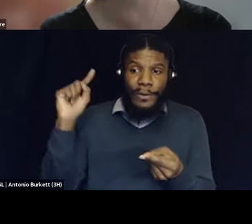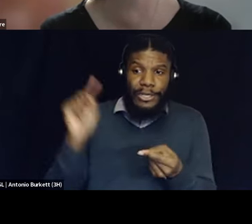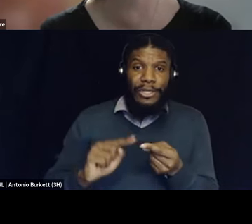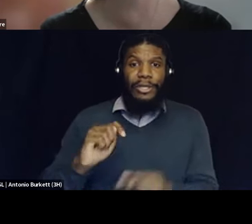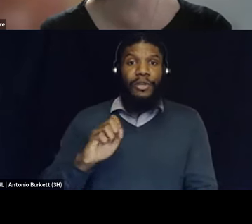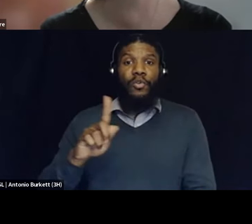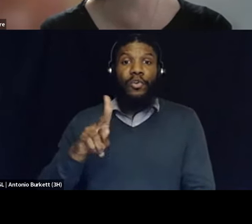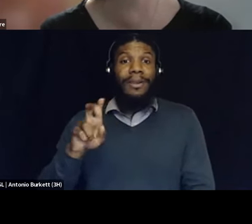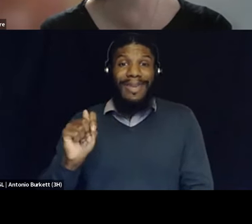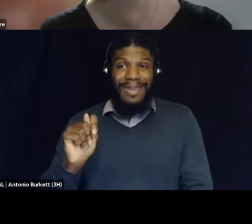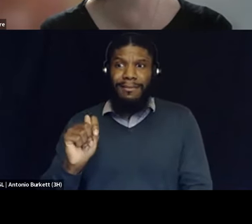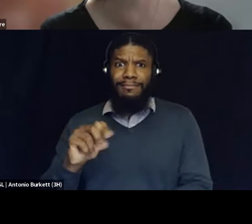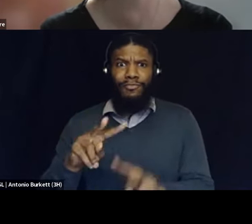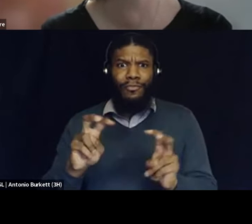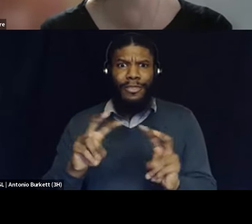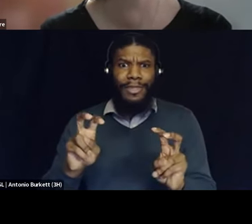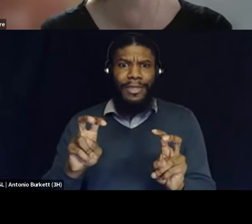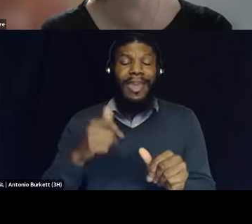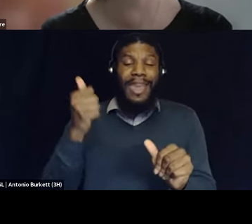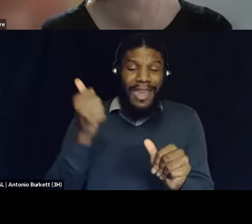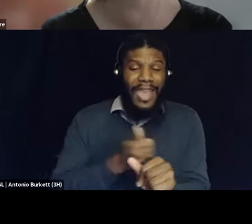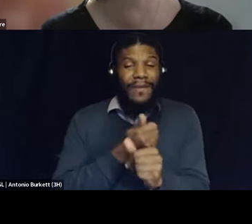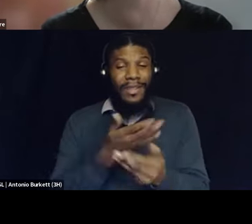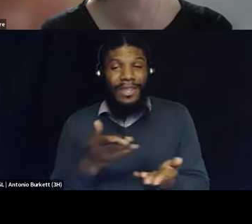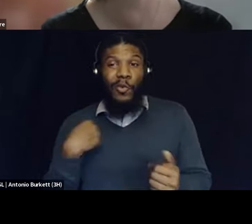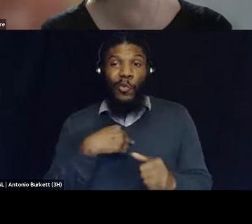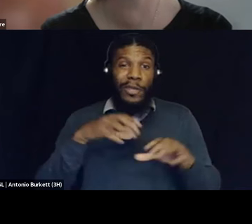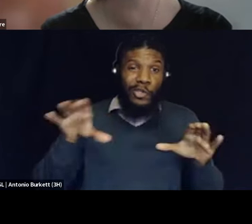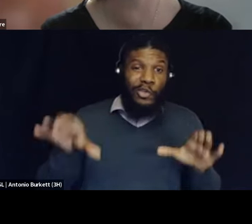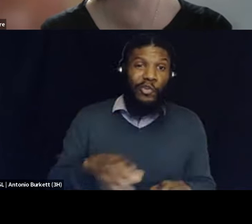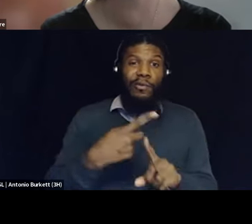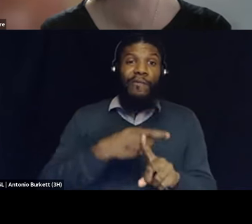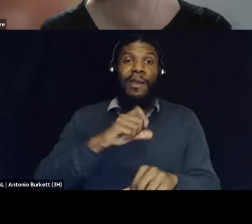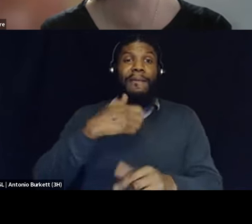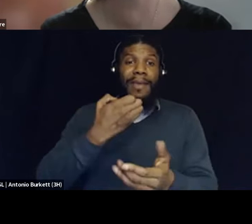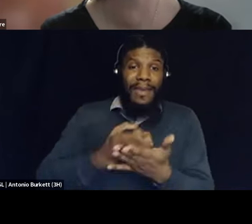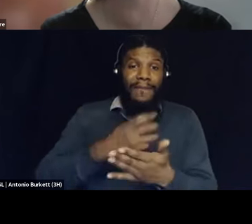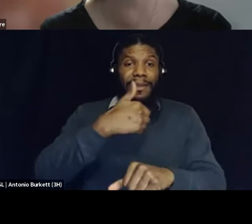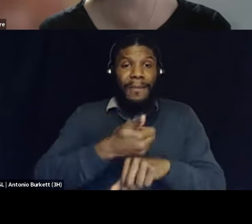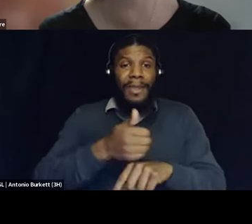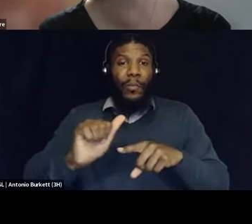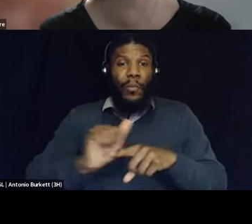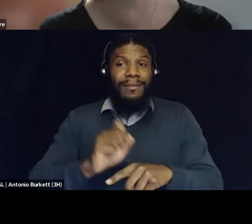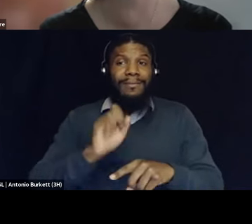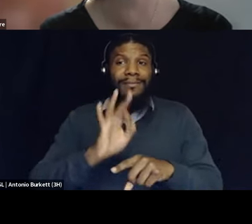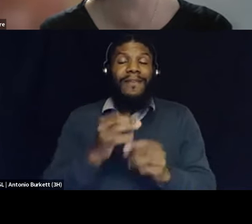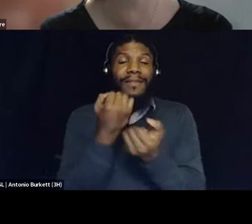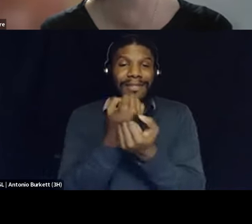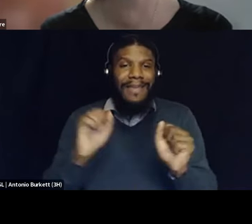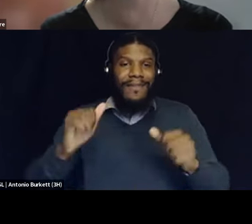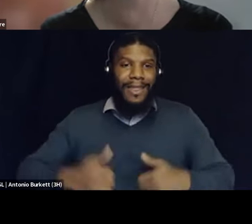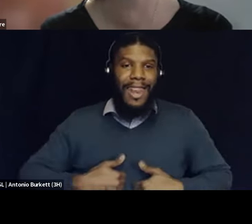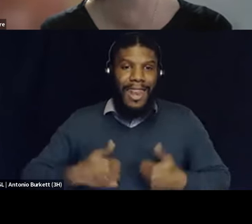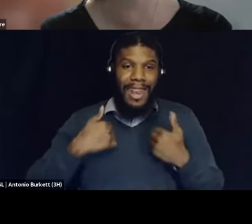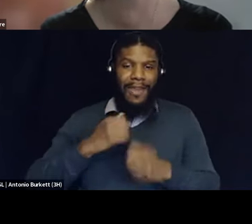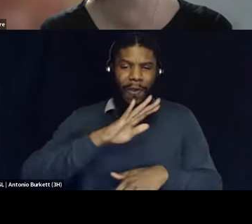do is really based on the evidence-based practice of saving lives which is all of